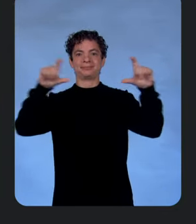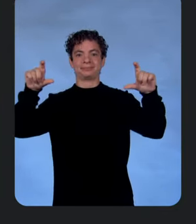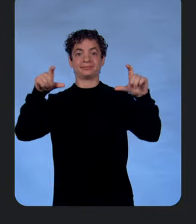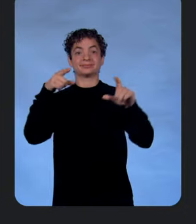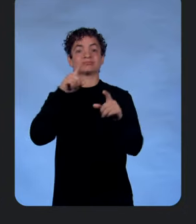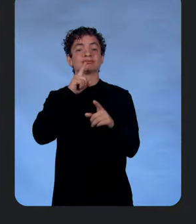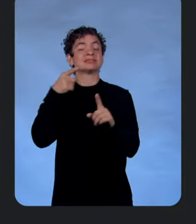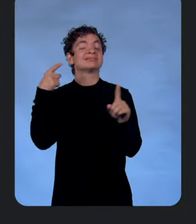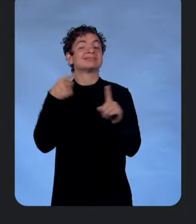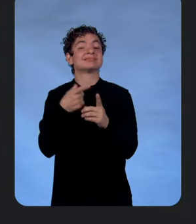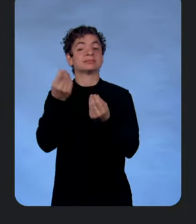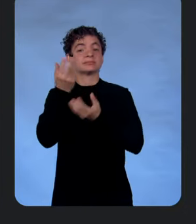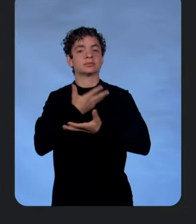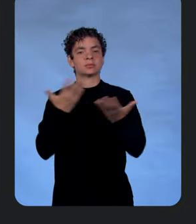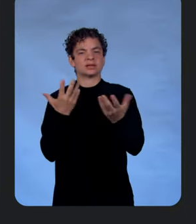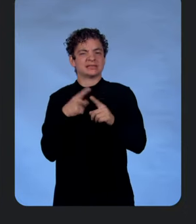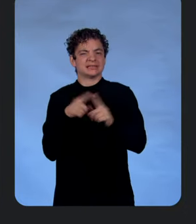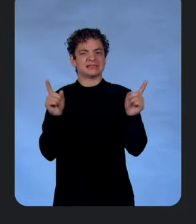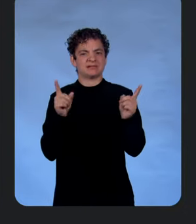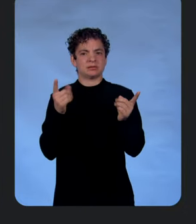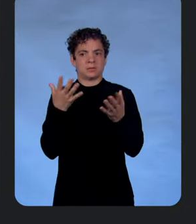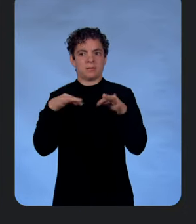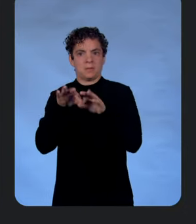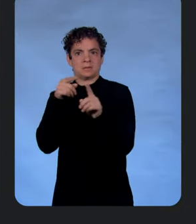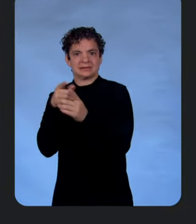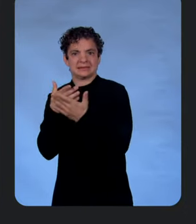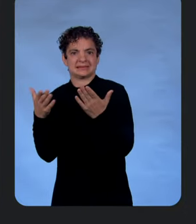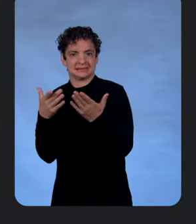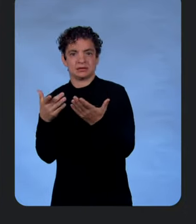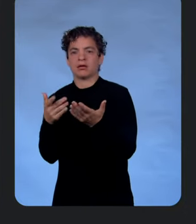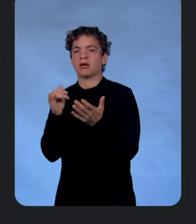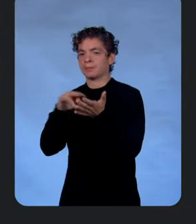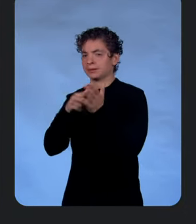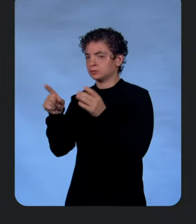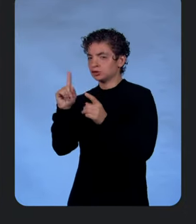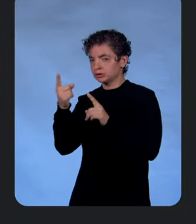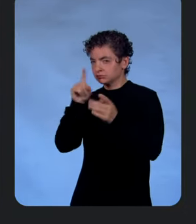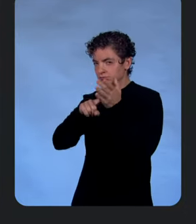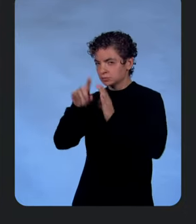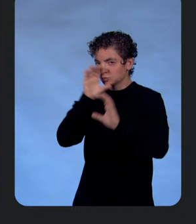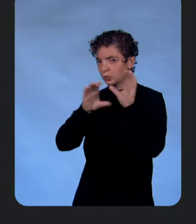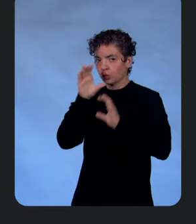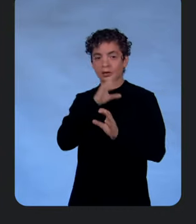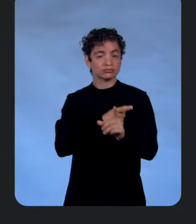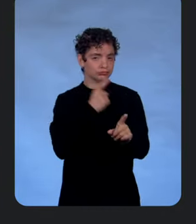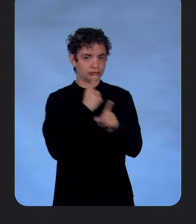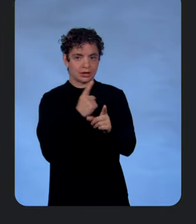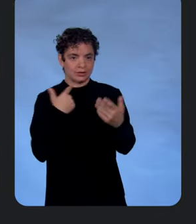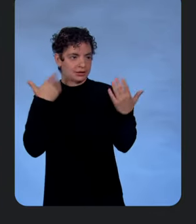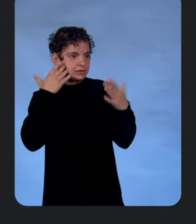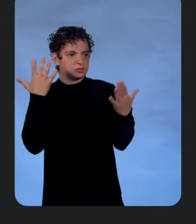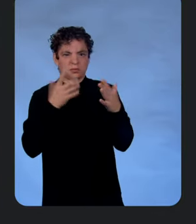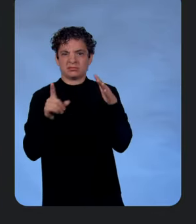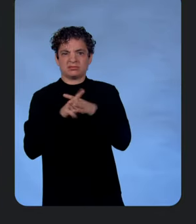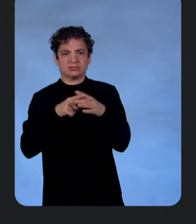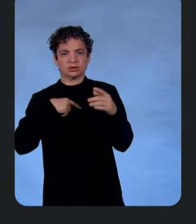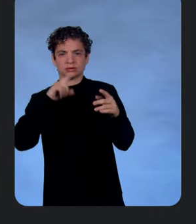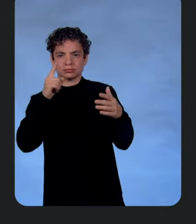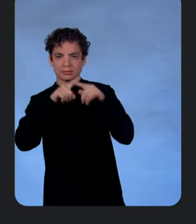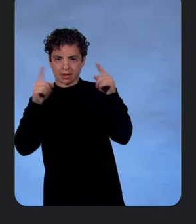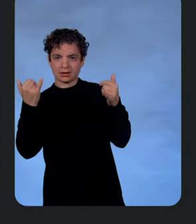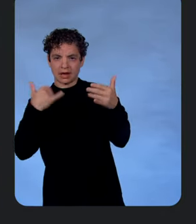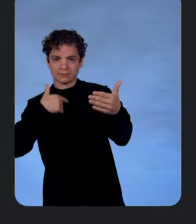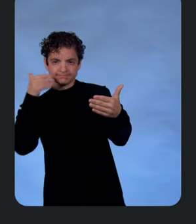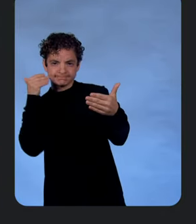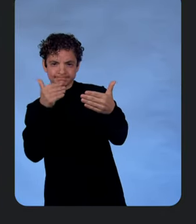what's different about the things that I care about. You're basically exploring here. Yeah. I don't know what the problem is, but we're getting closer, right? So I